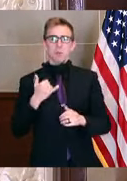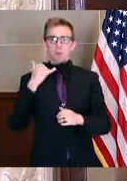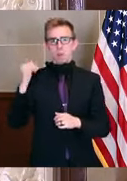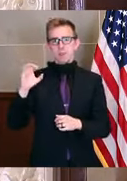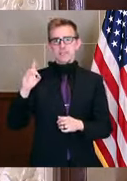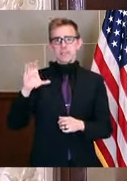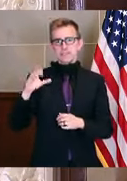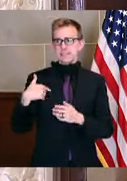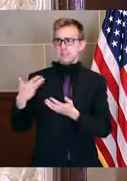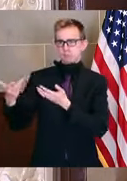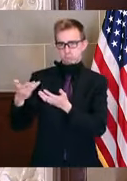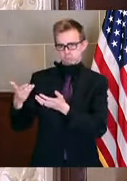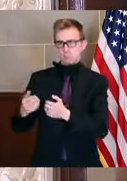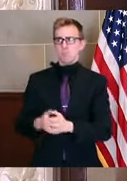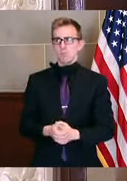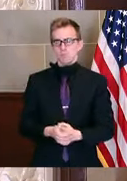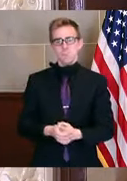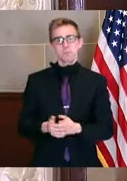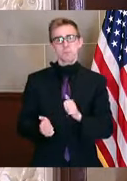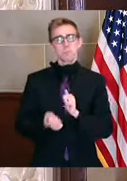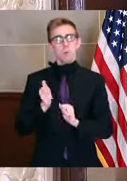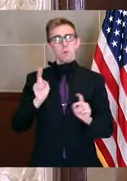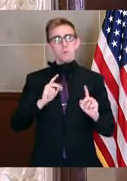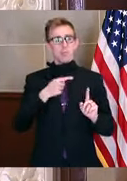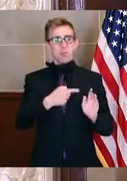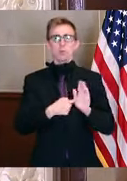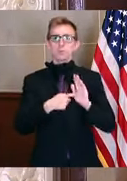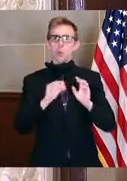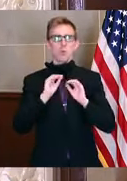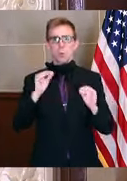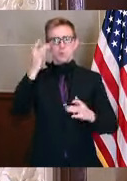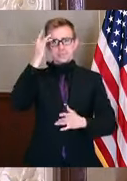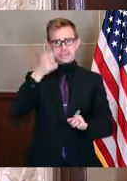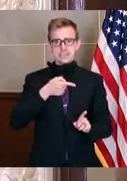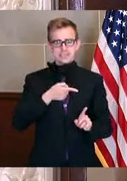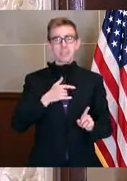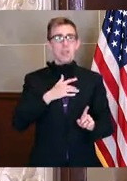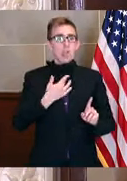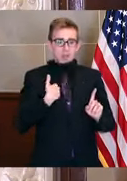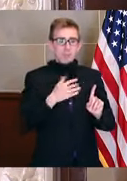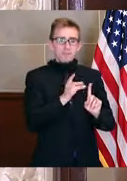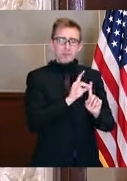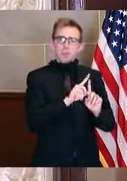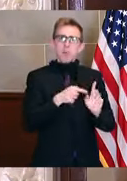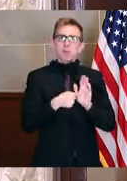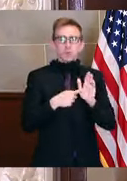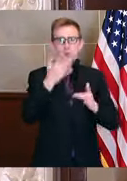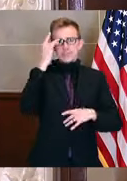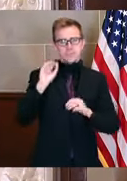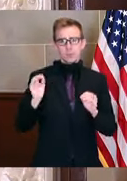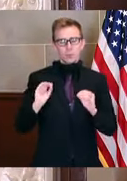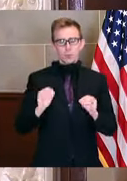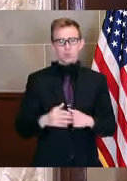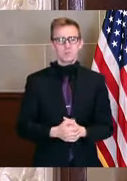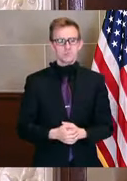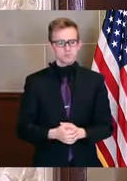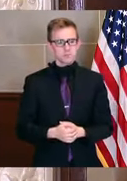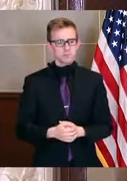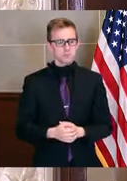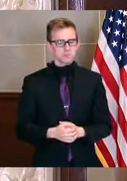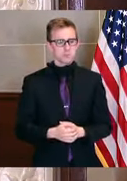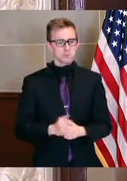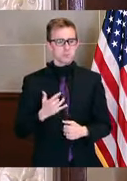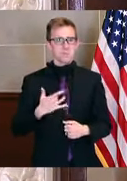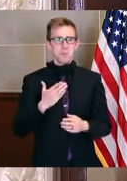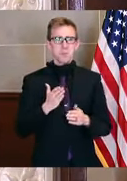At this point, you've got to remember the vast majority of these people are asymptomatic. We expect more to come back. If you look at our trend line, we think there will be more in